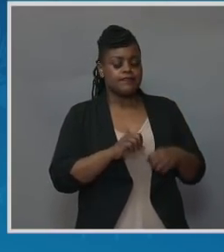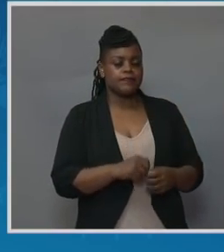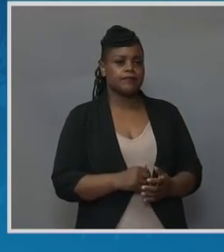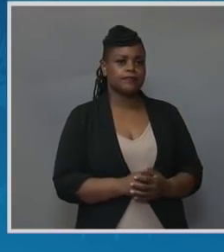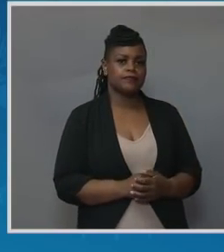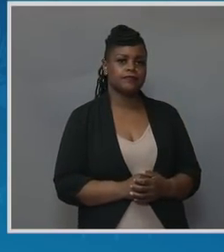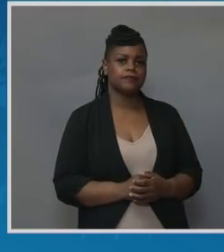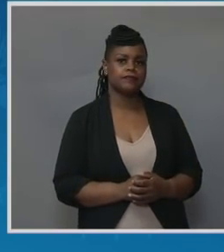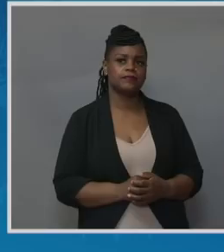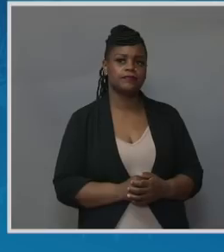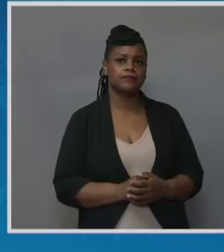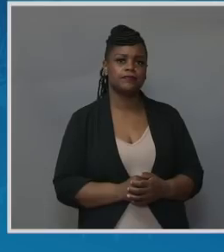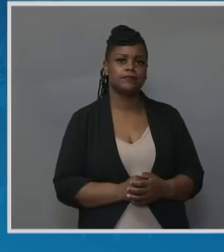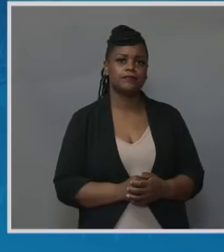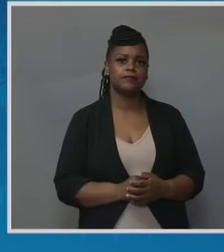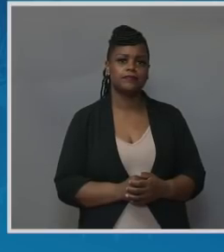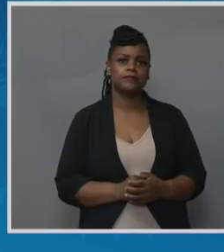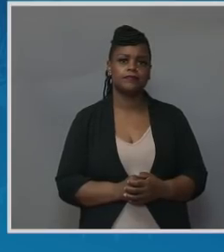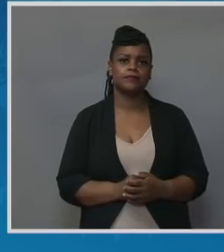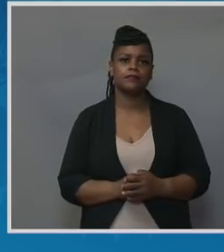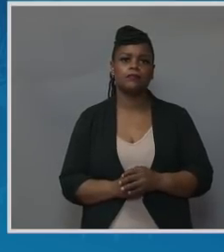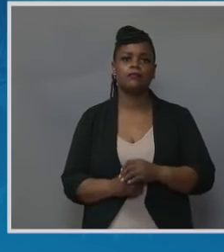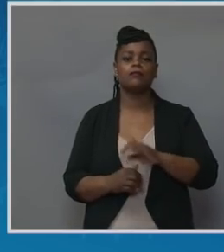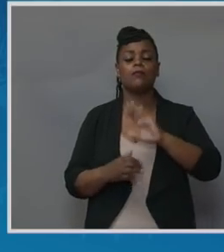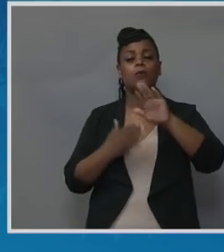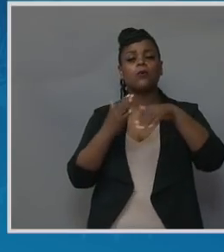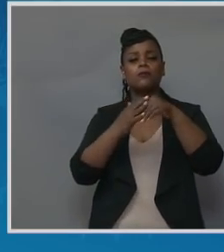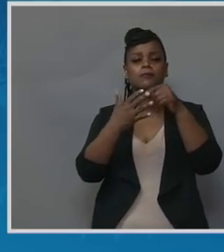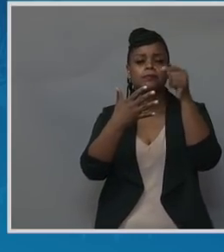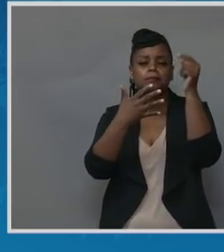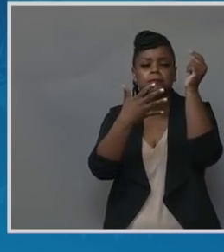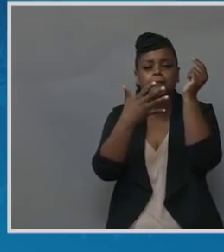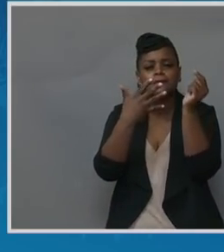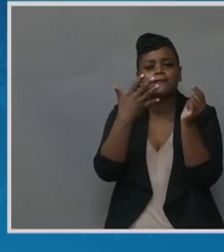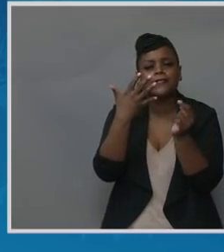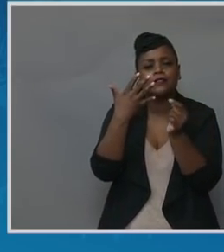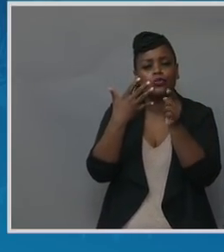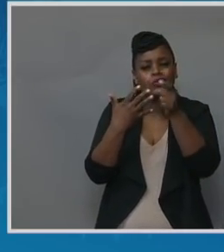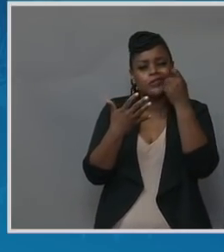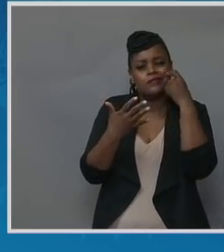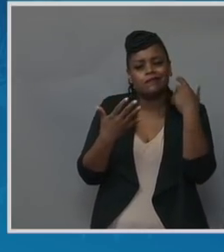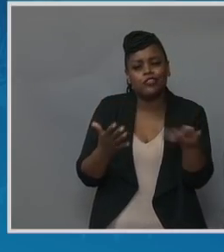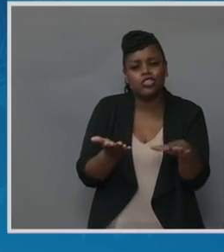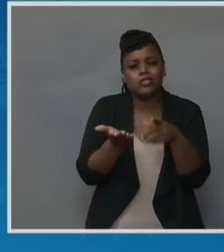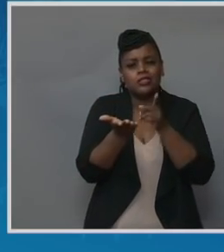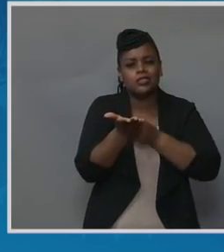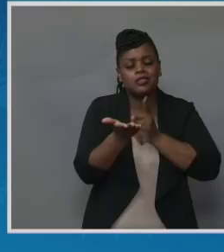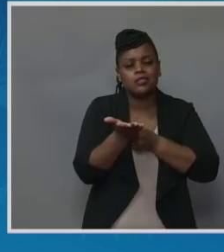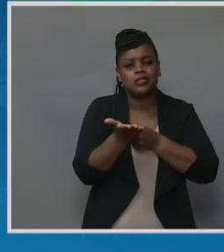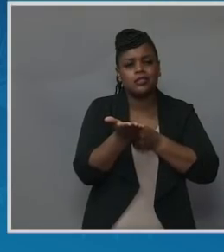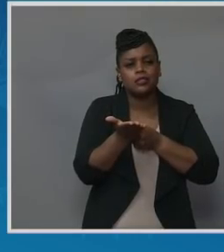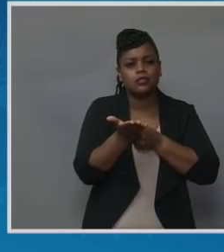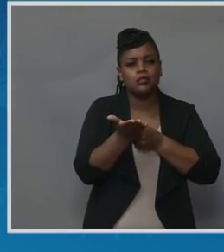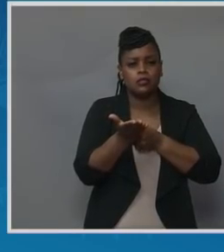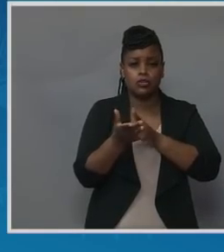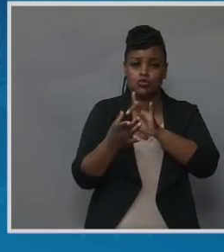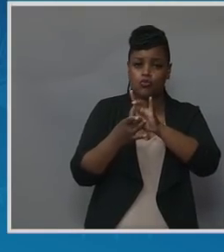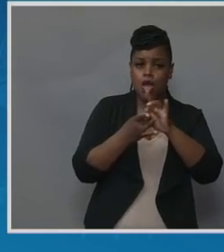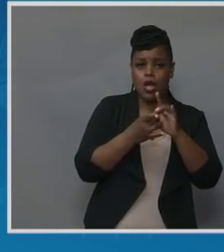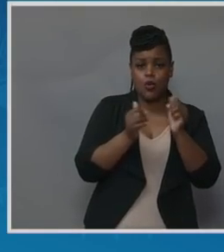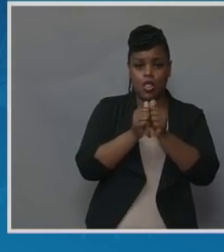And all of the specific points that you made about what some of the solutions look like. You know, there's